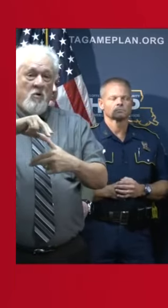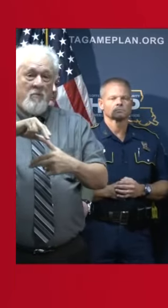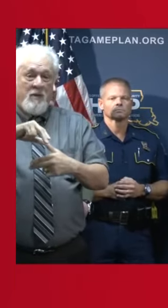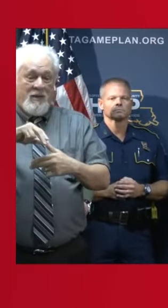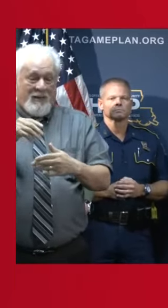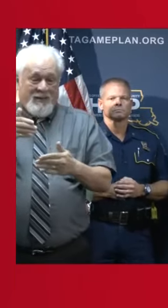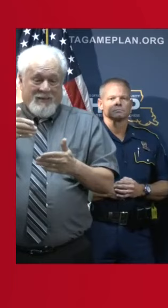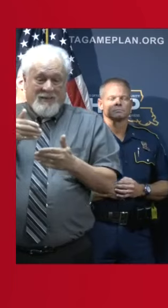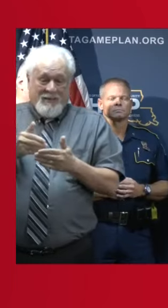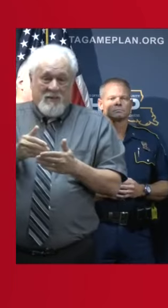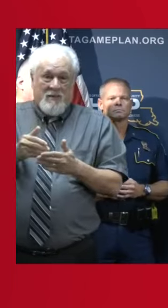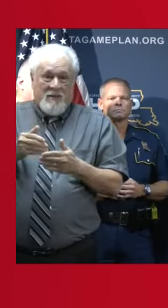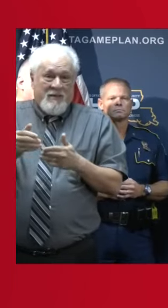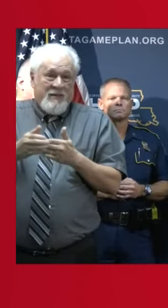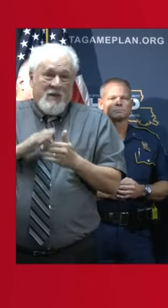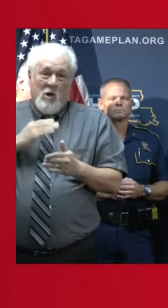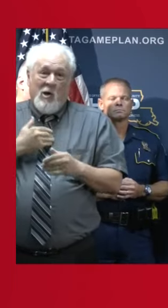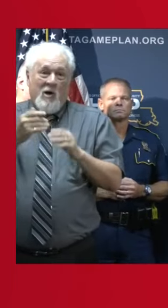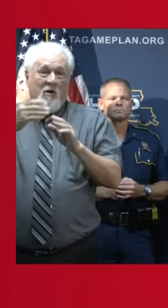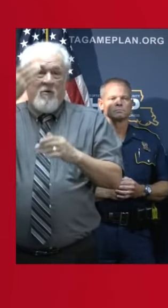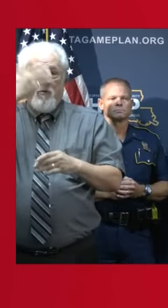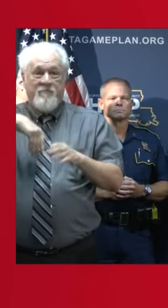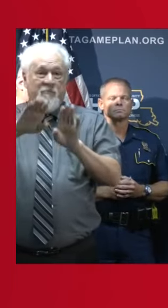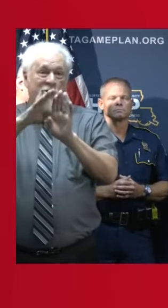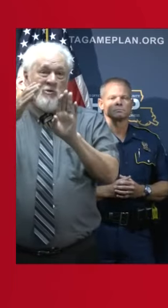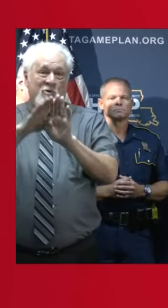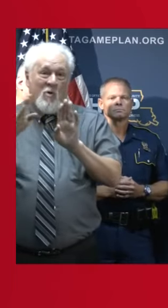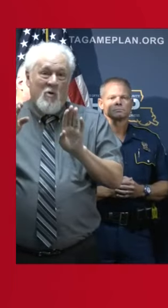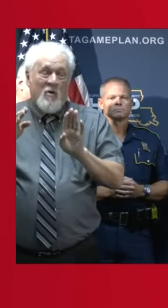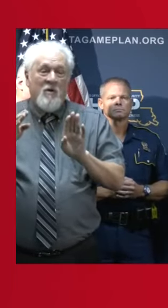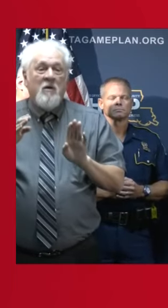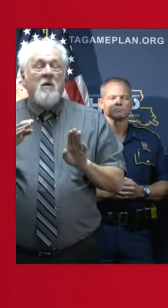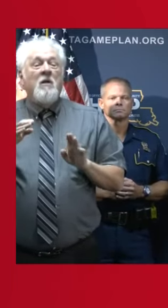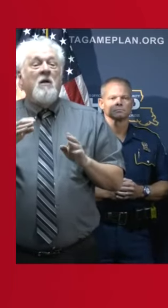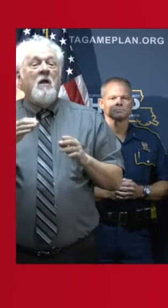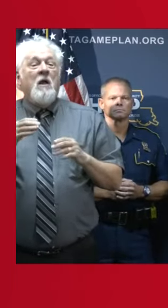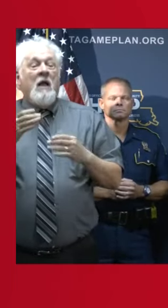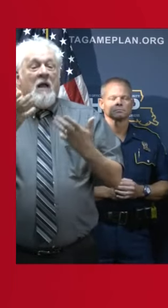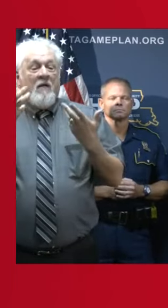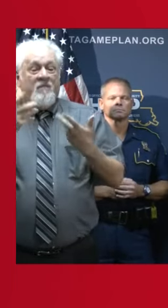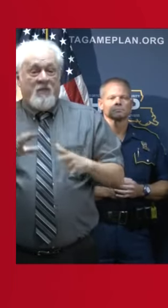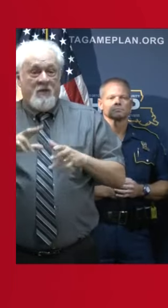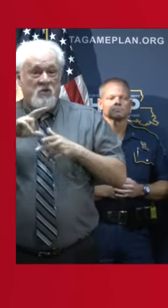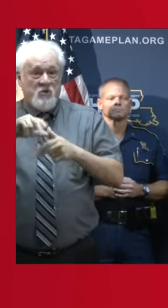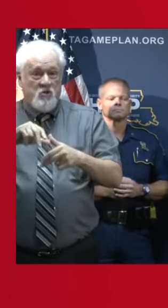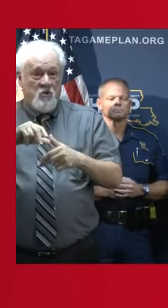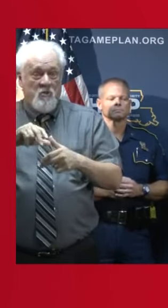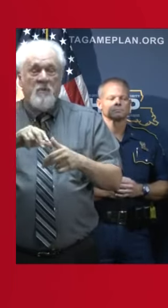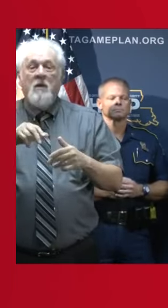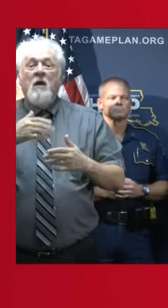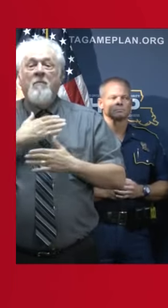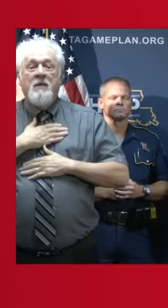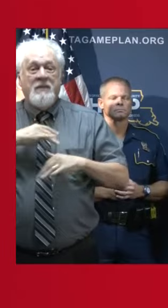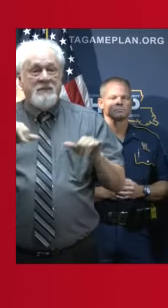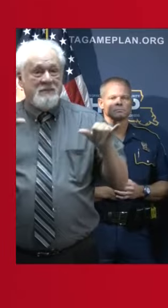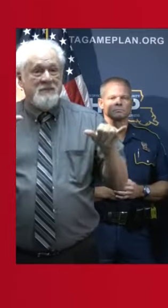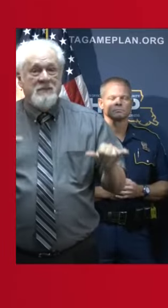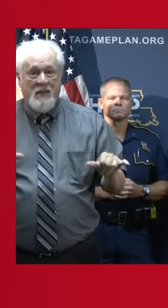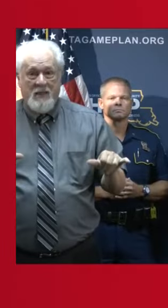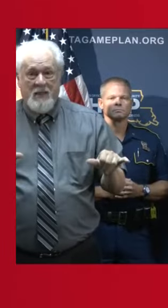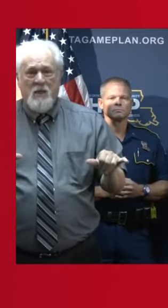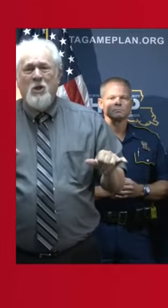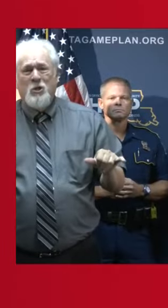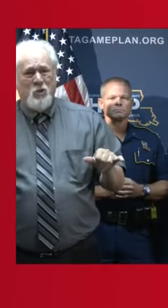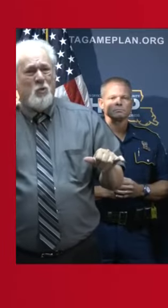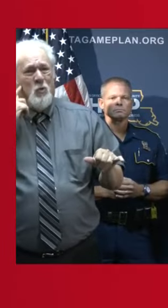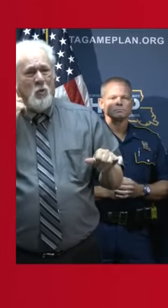doorstep as we speak. Remember, after the storm is over, please remain in place. As